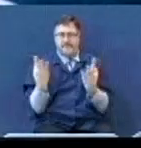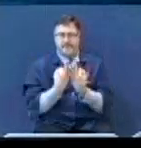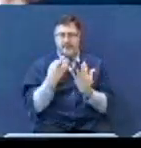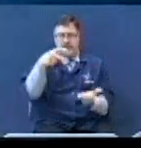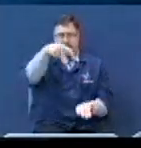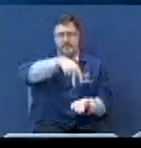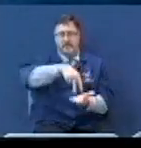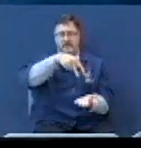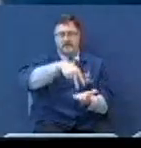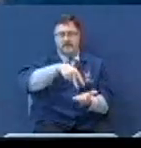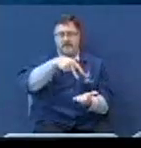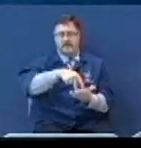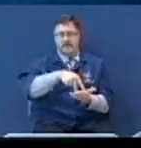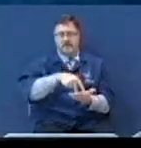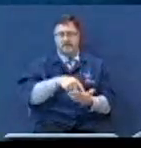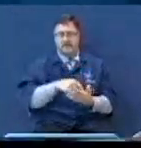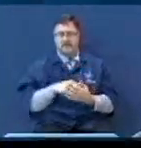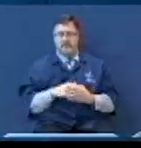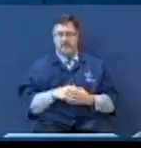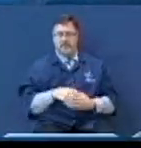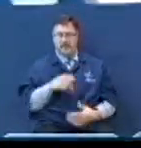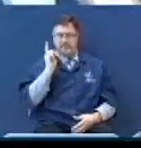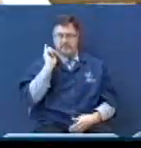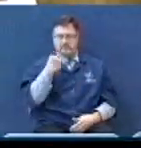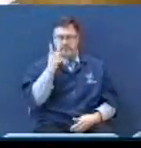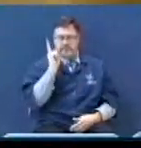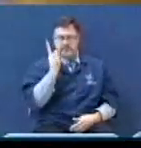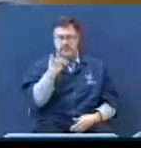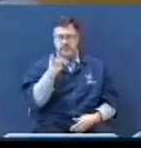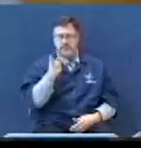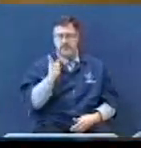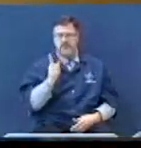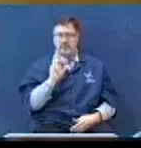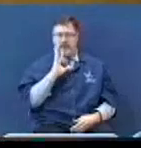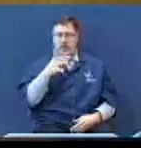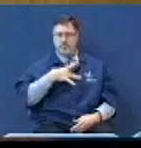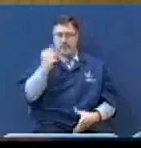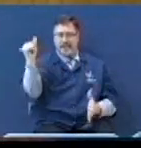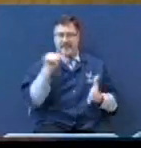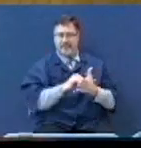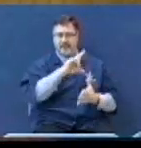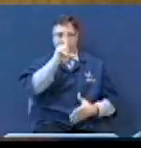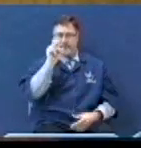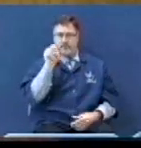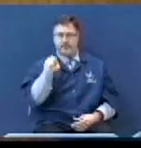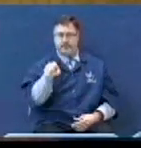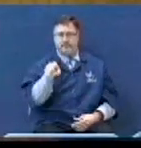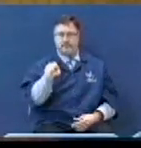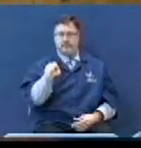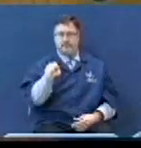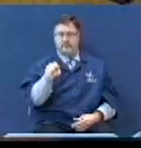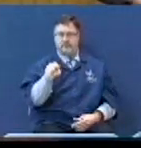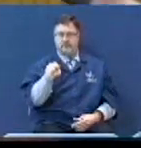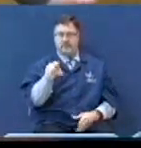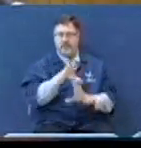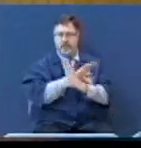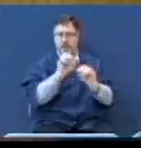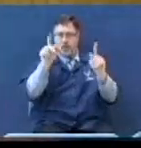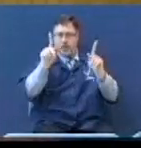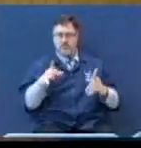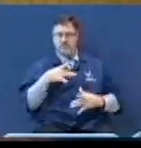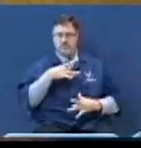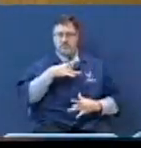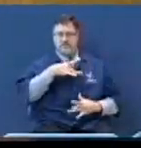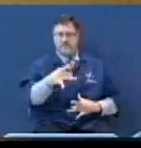they wag their tongues at you. How would you like that? Ain't none of us like